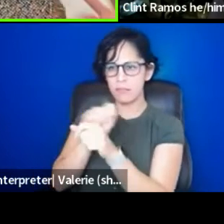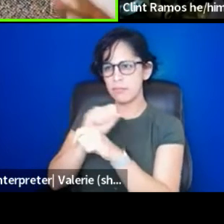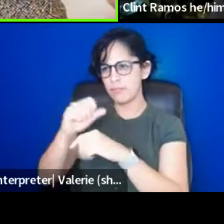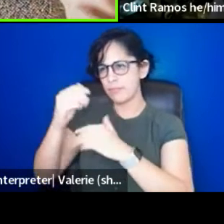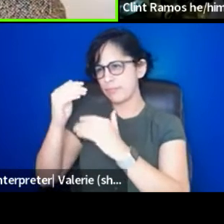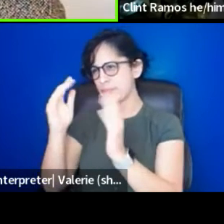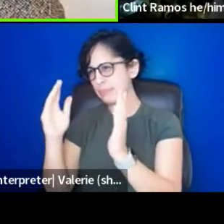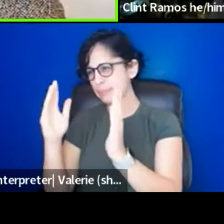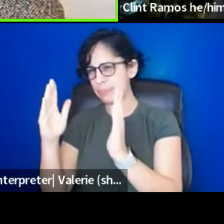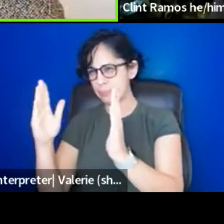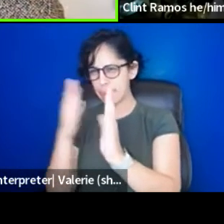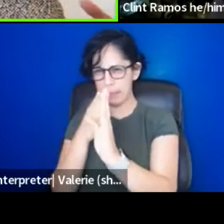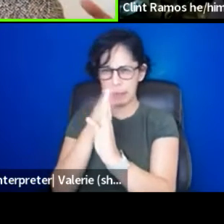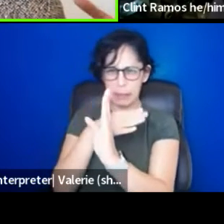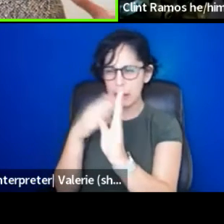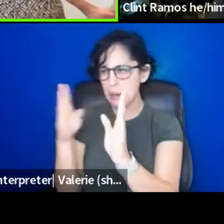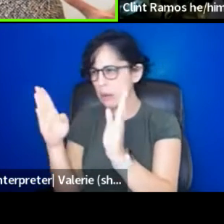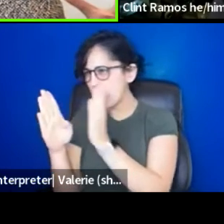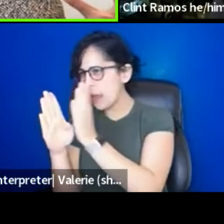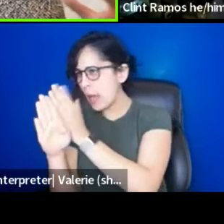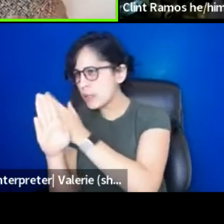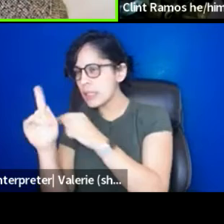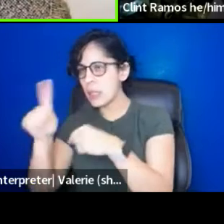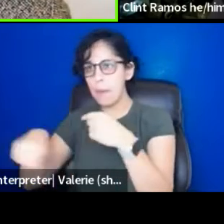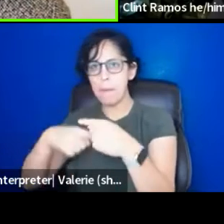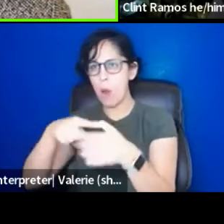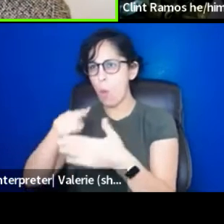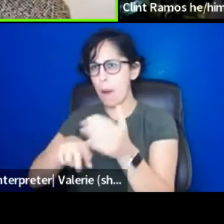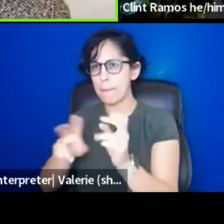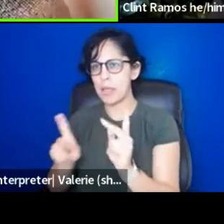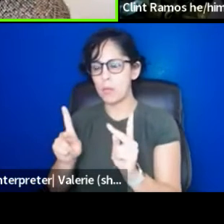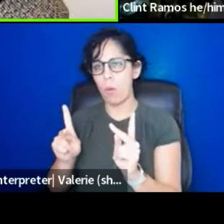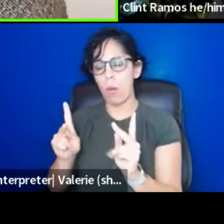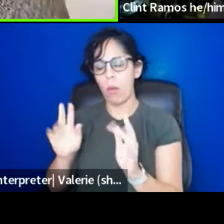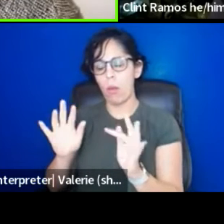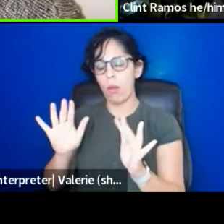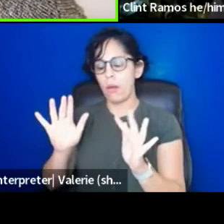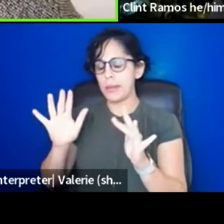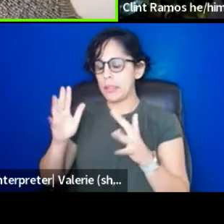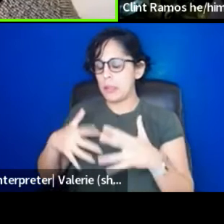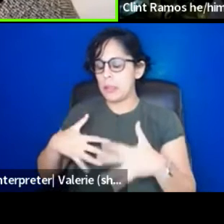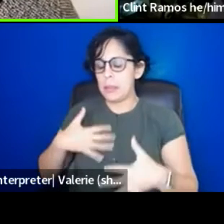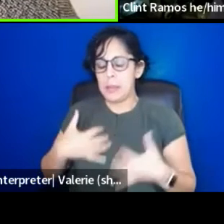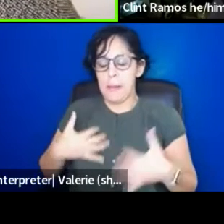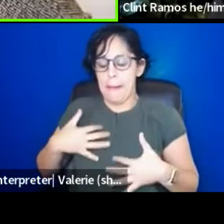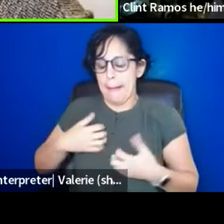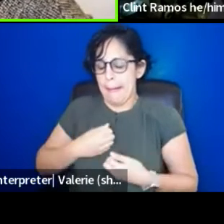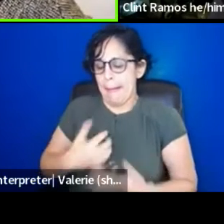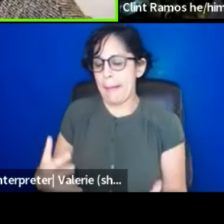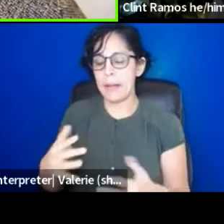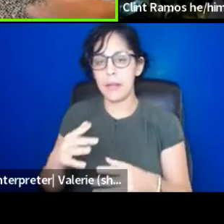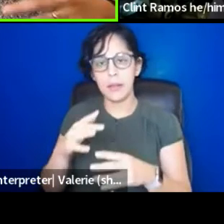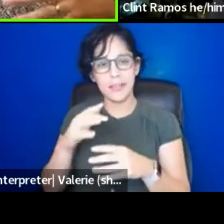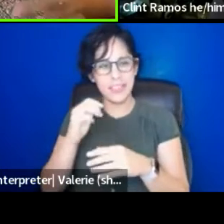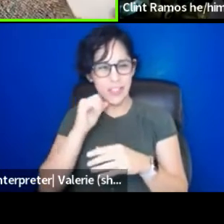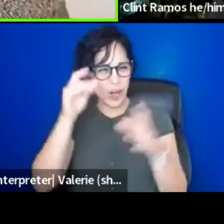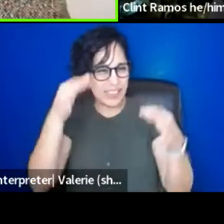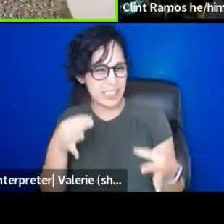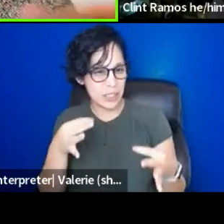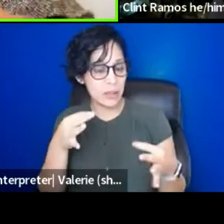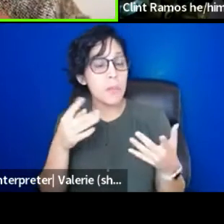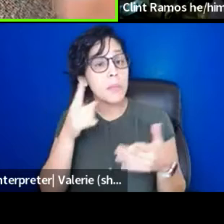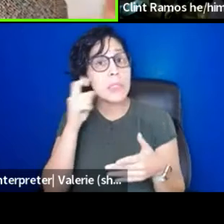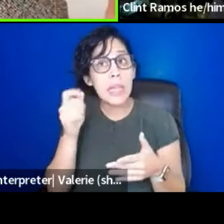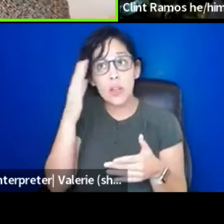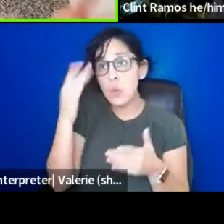I started to see people very frayed by what was not chosen because I know sometimes you might choose to do something at midnight, you know, with a